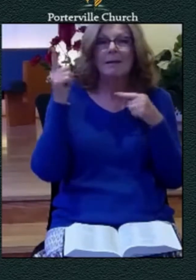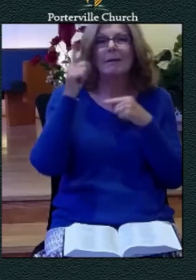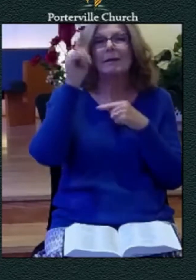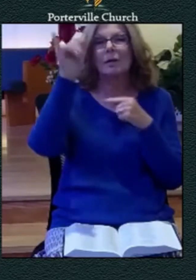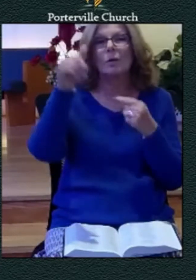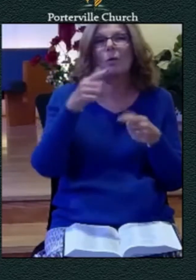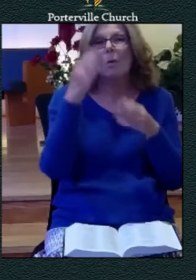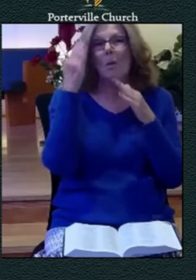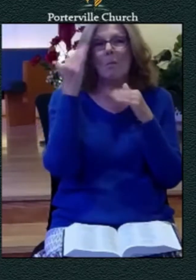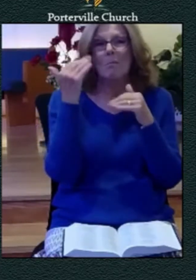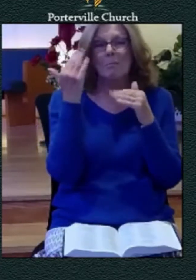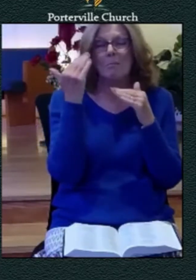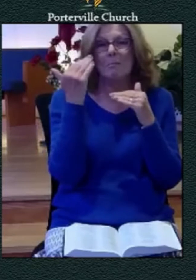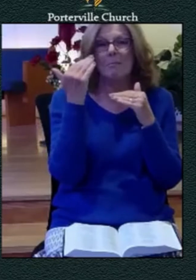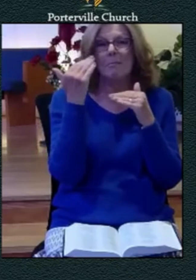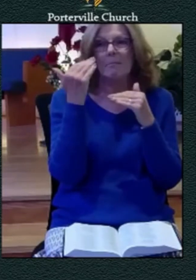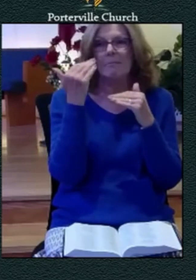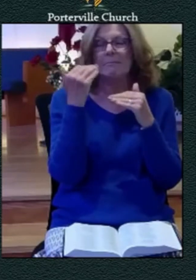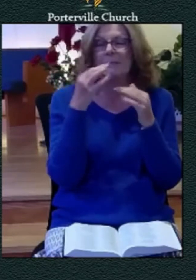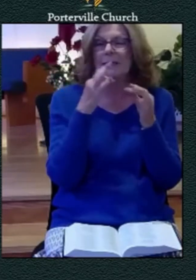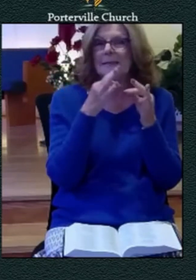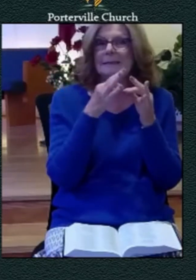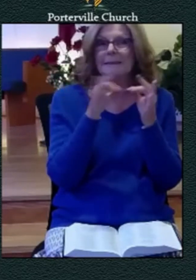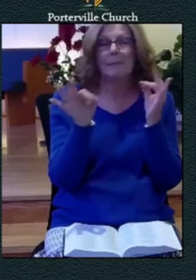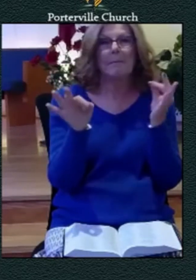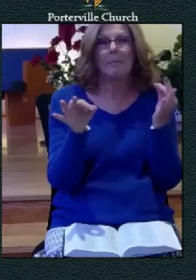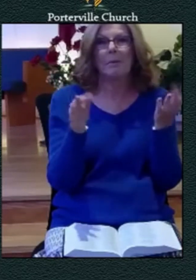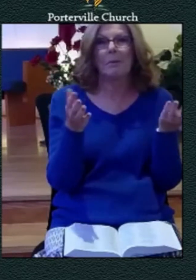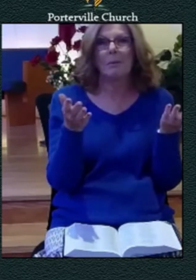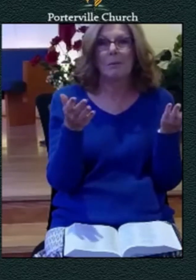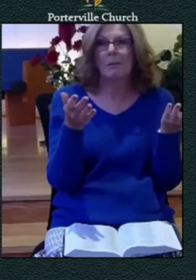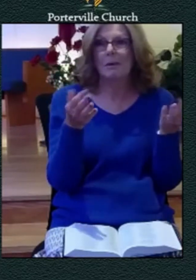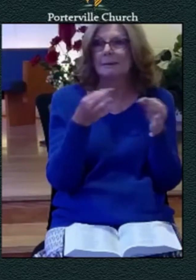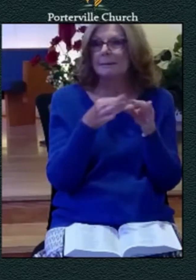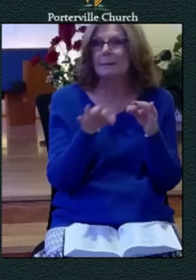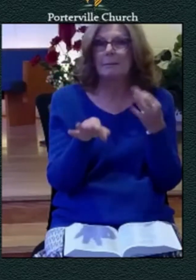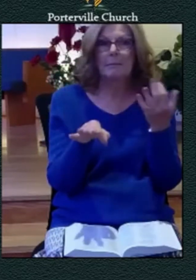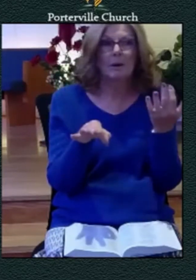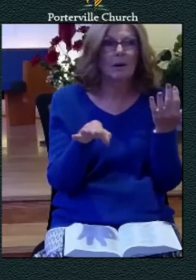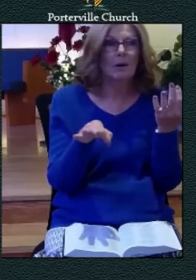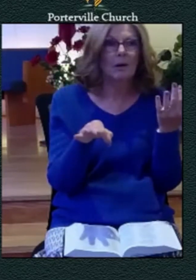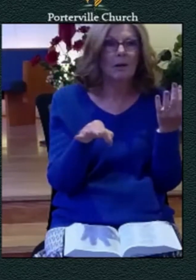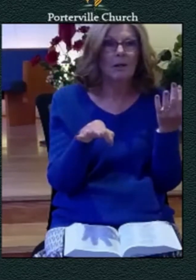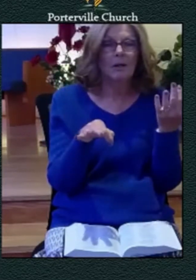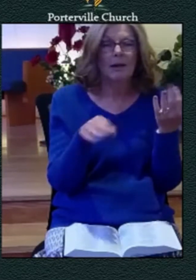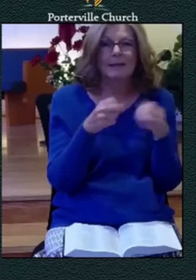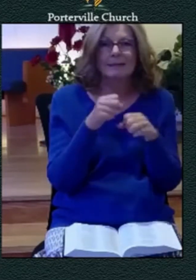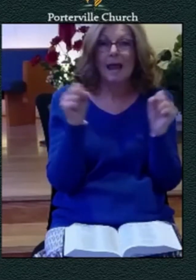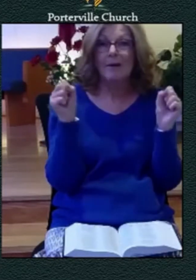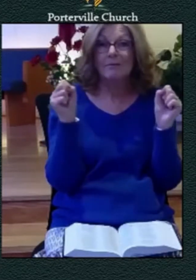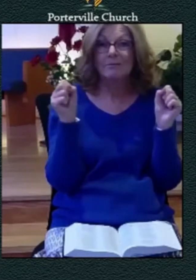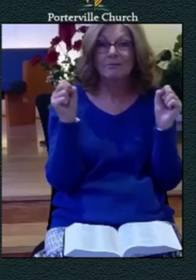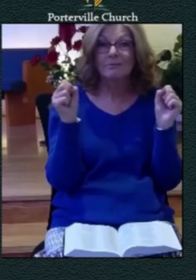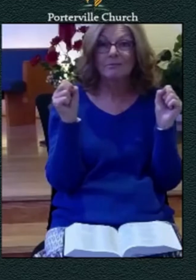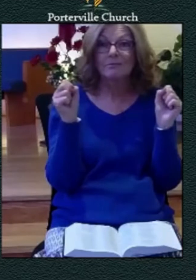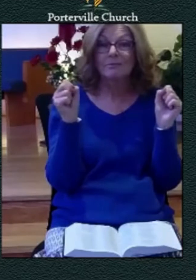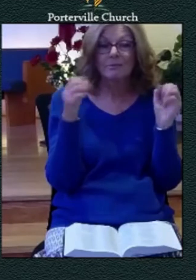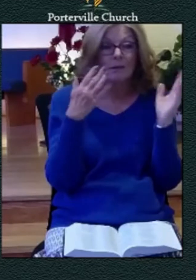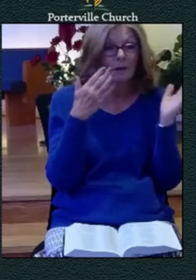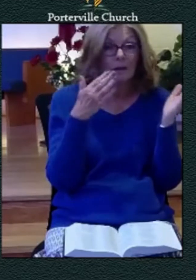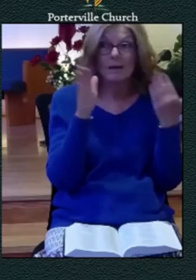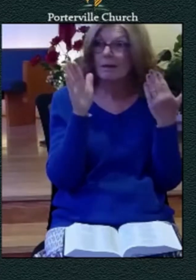it's a simple act a very simple act it's a faith act this shift in this turn